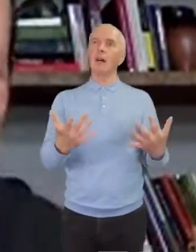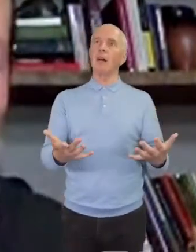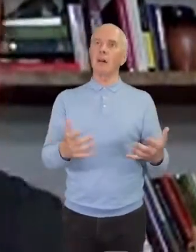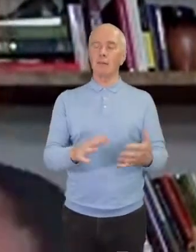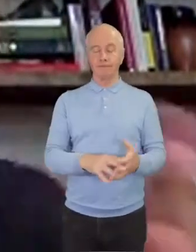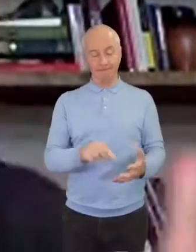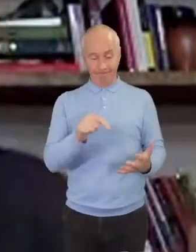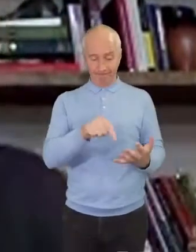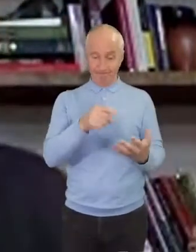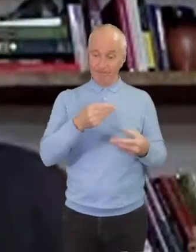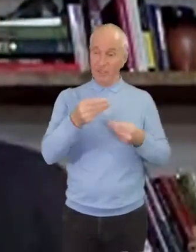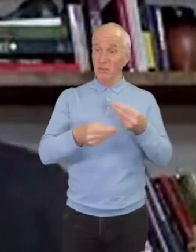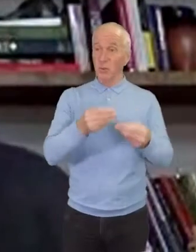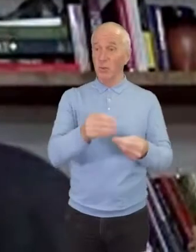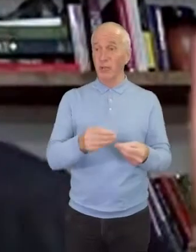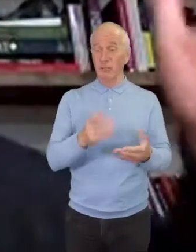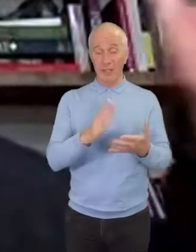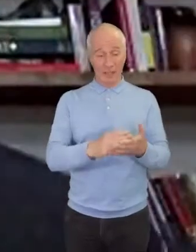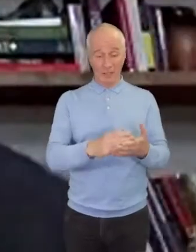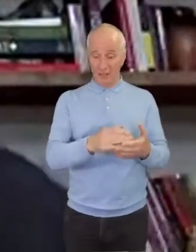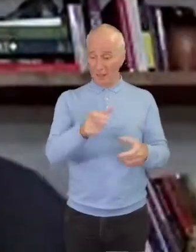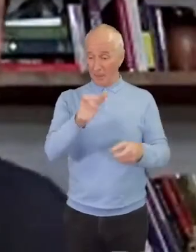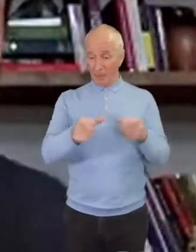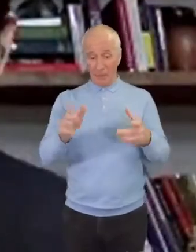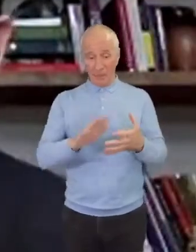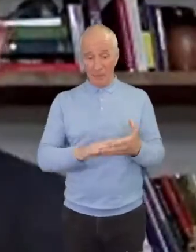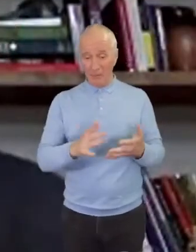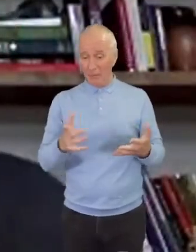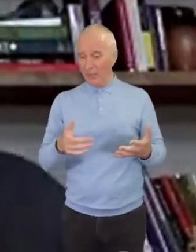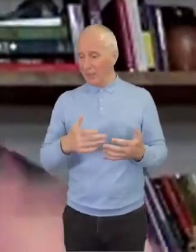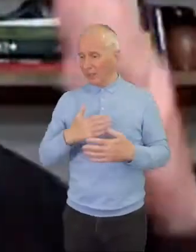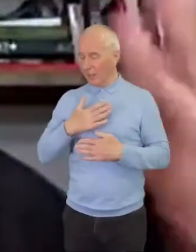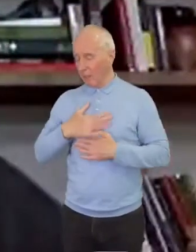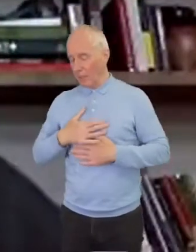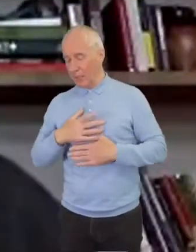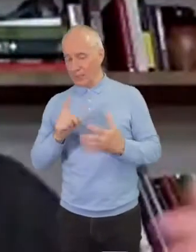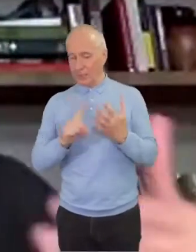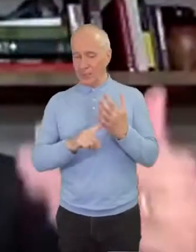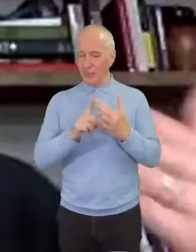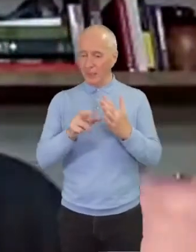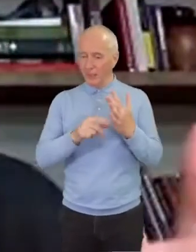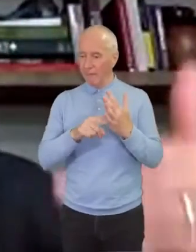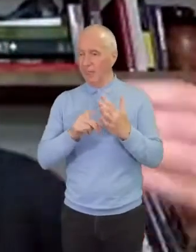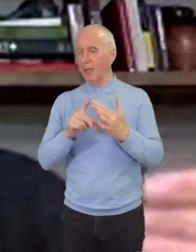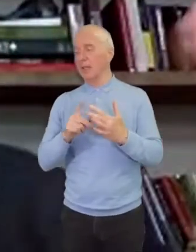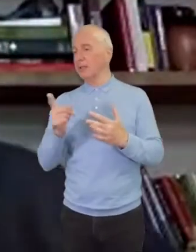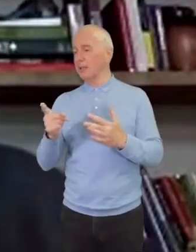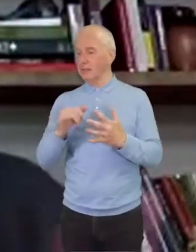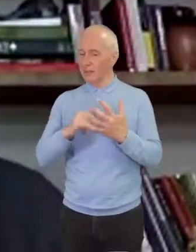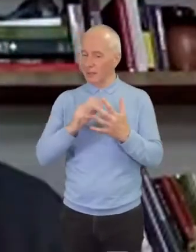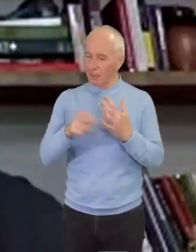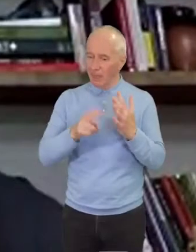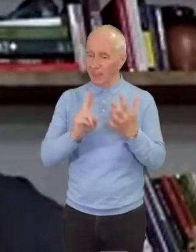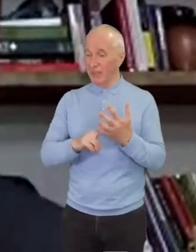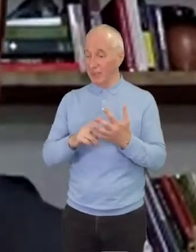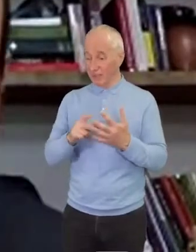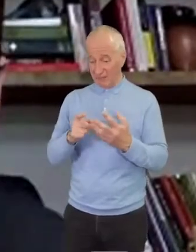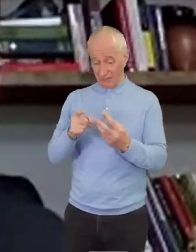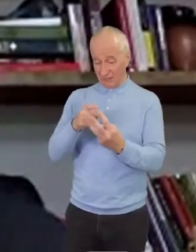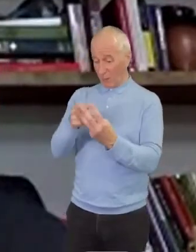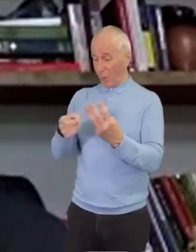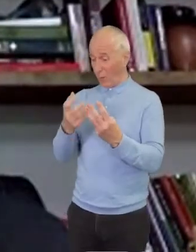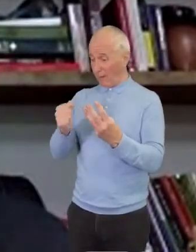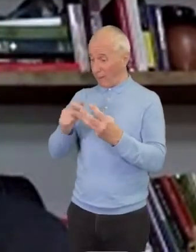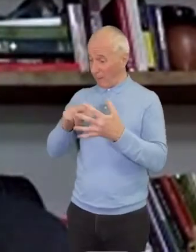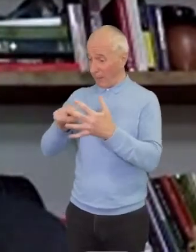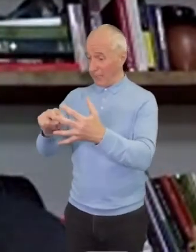story and all of these people, the priest, the Levite, the Samaritan, I'm sure they all had plans for their day.